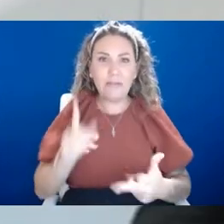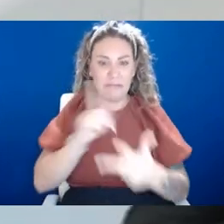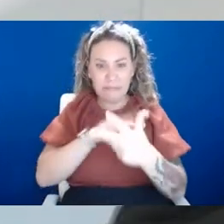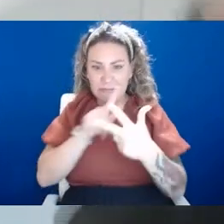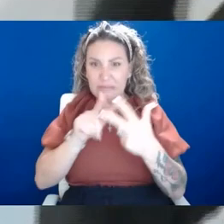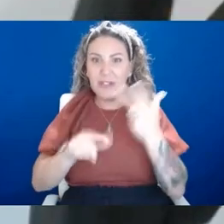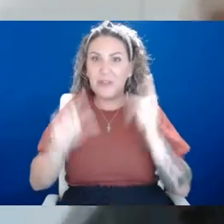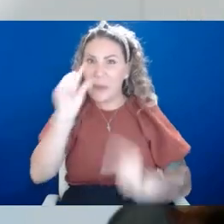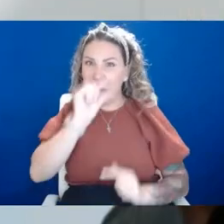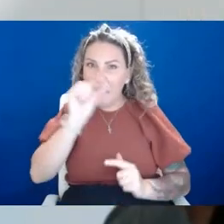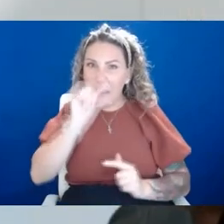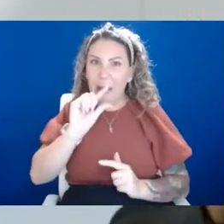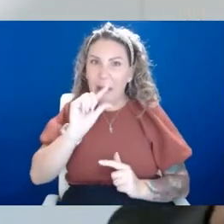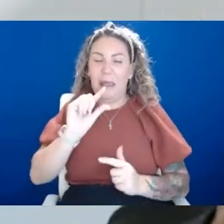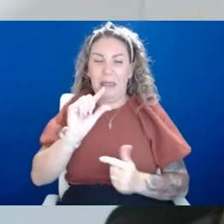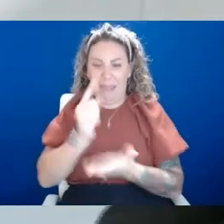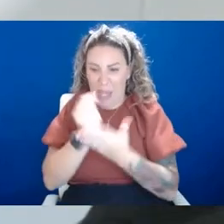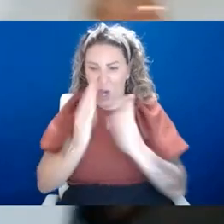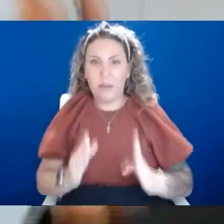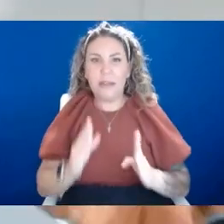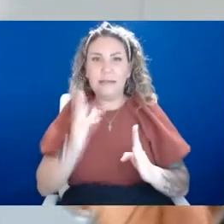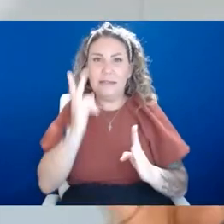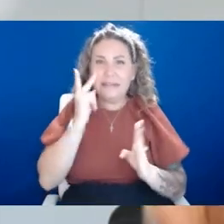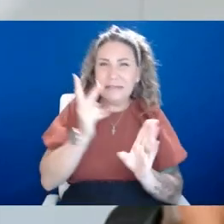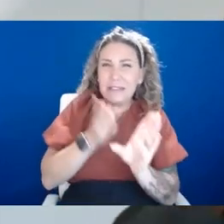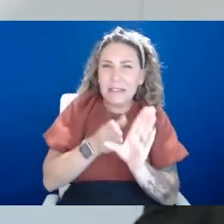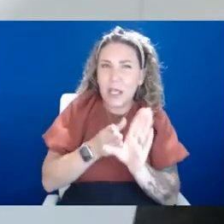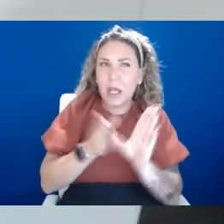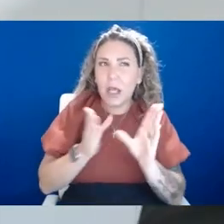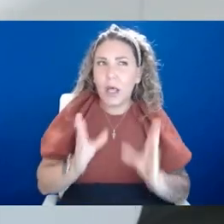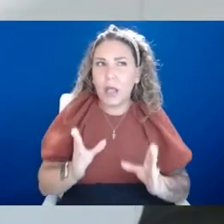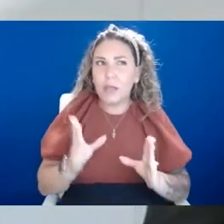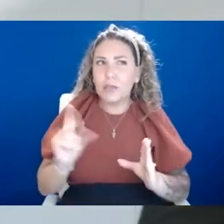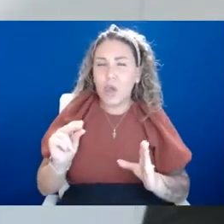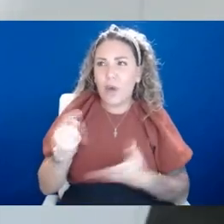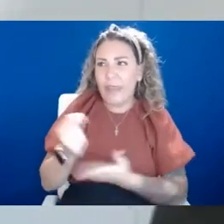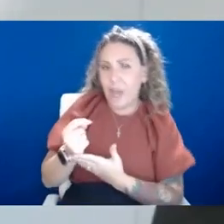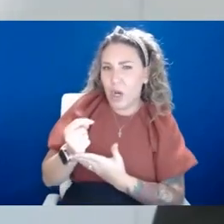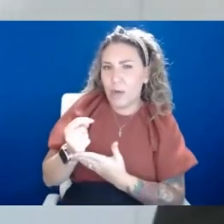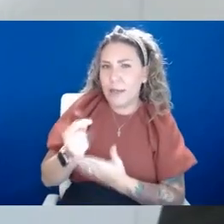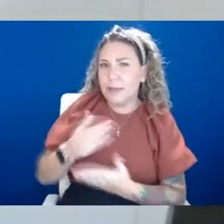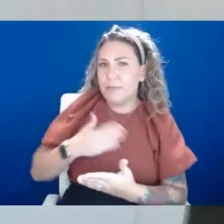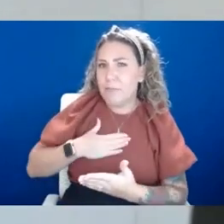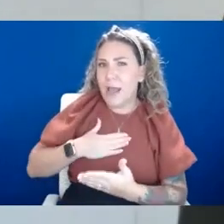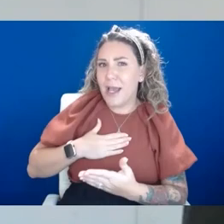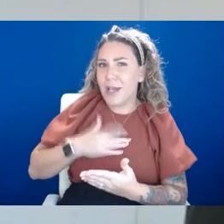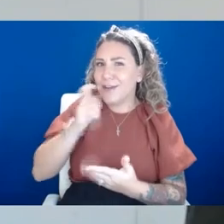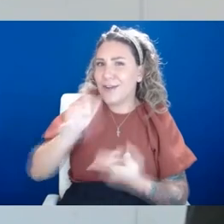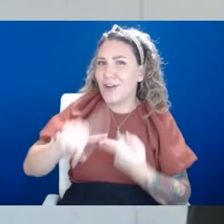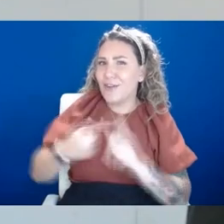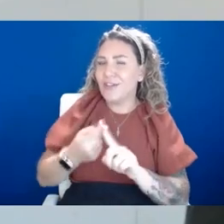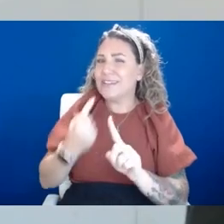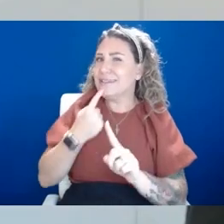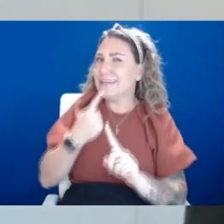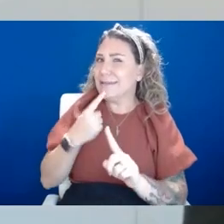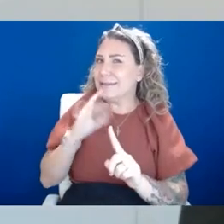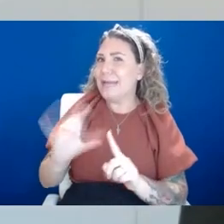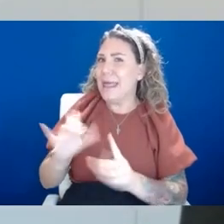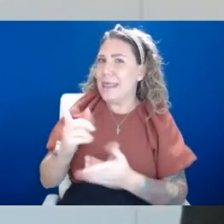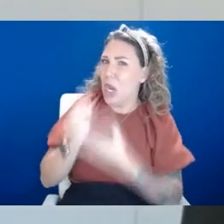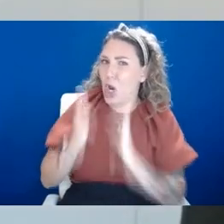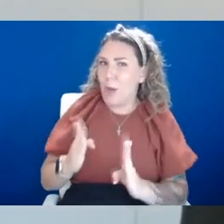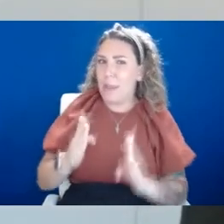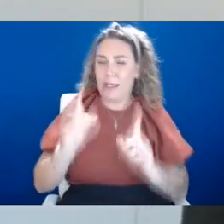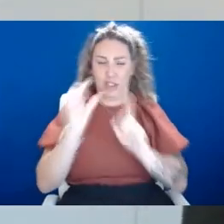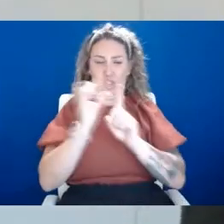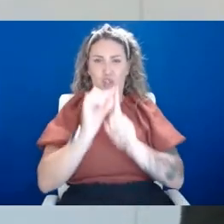therapist and I will see a psychologist. And I was like, no, I need a therapist because my girlfriend says so. But so